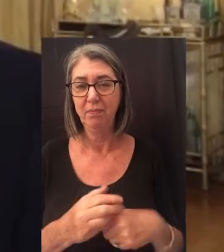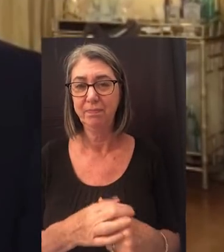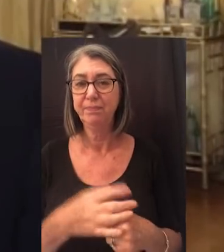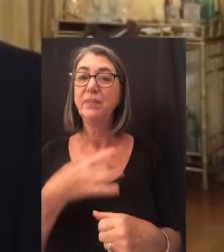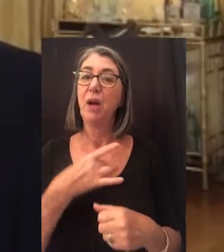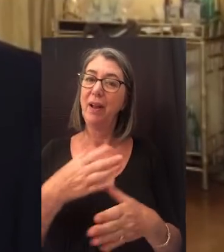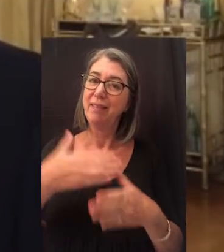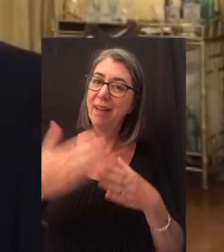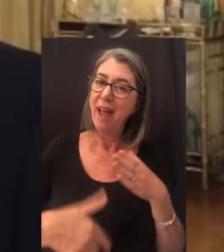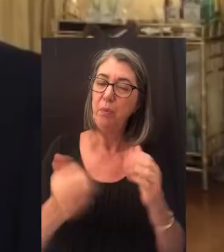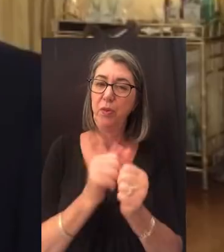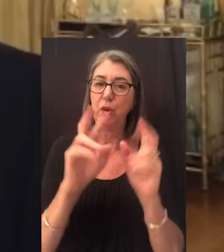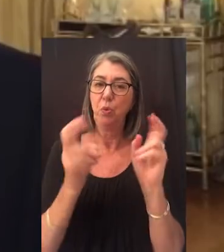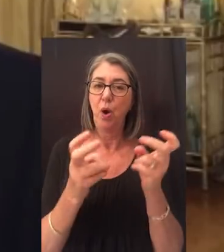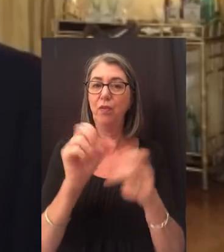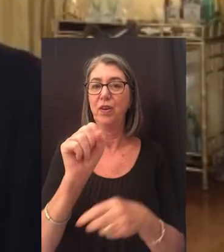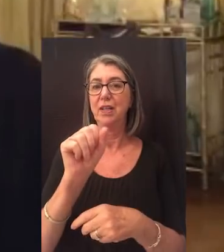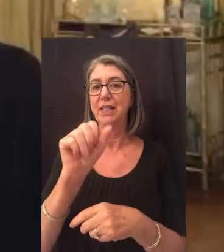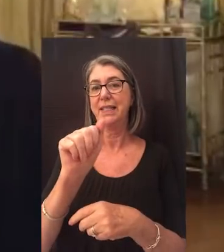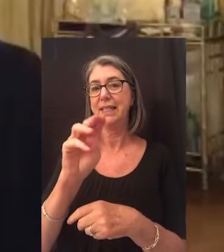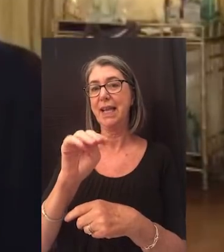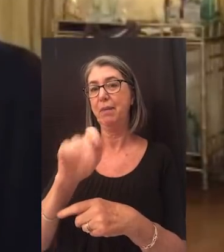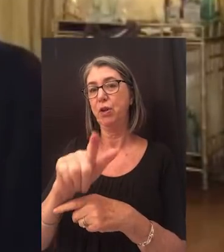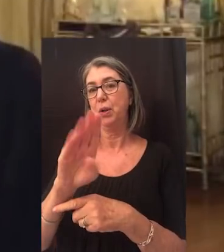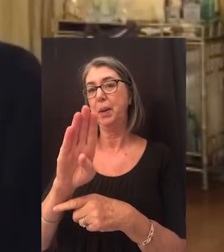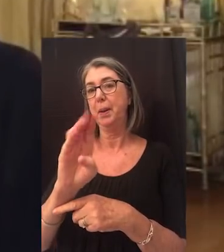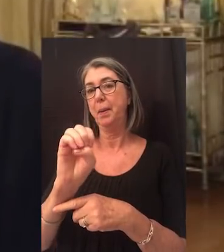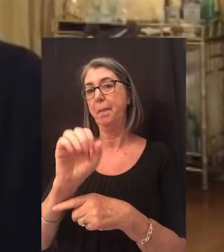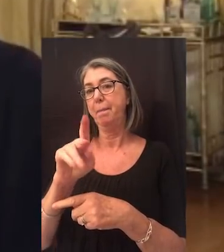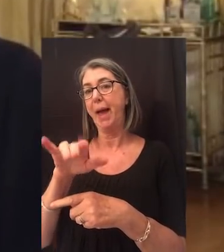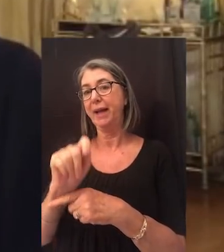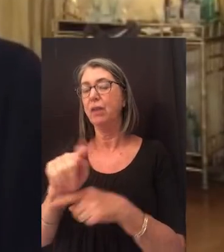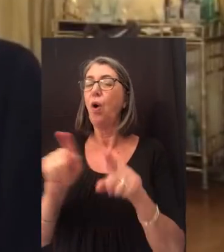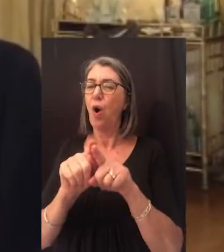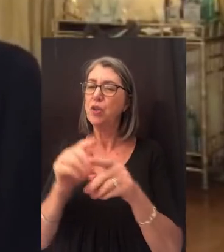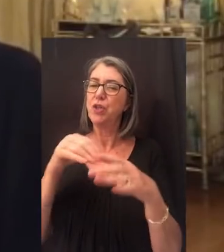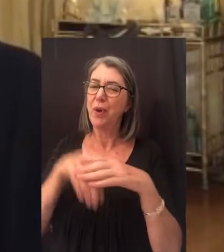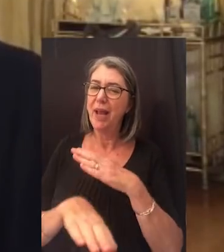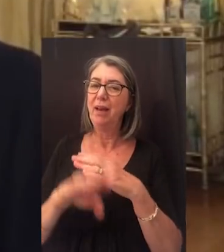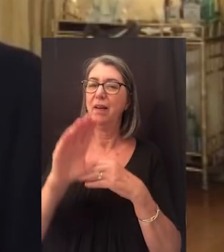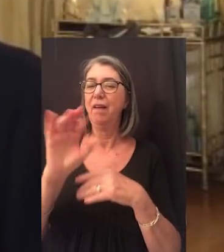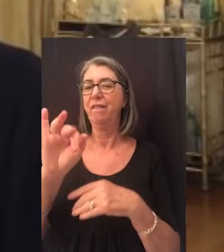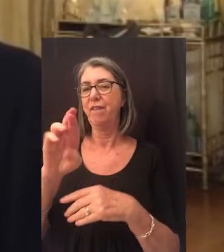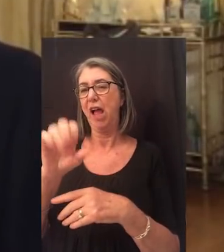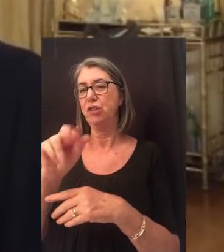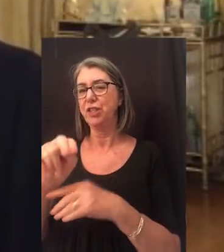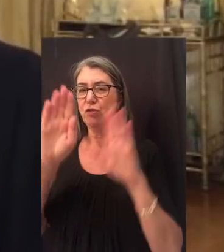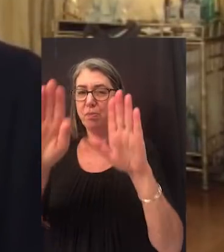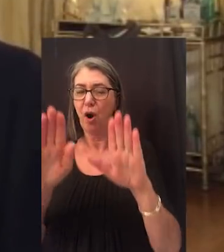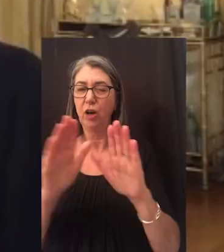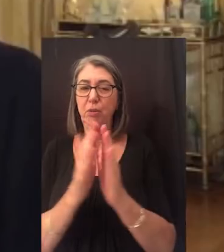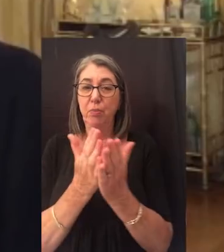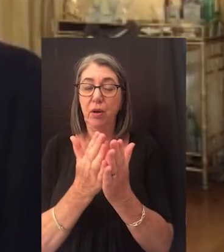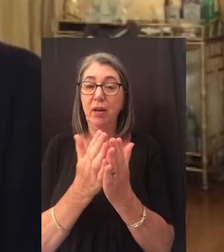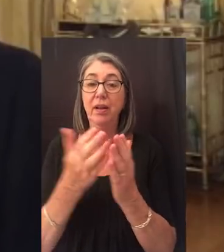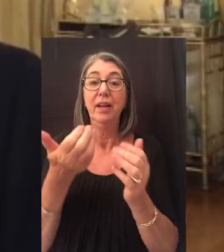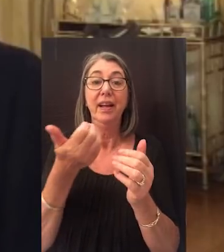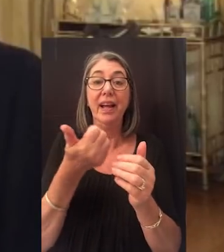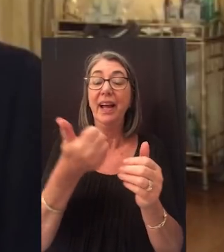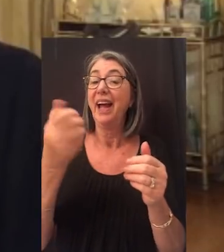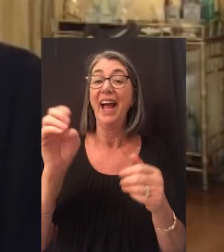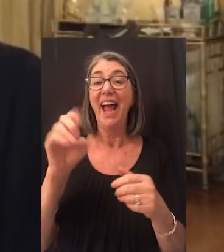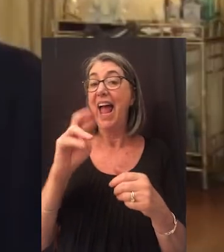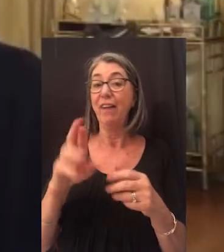I would like to end with a quote from Samuel Beckett, also included in Firestein's remarkable book. Ever tried,